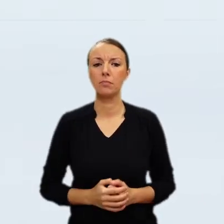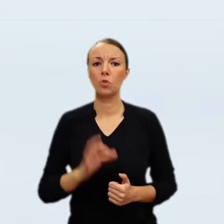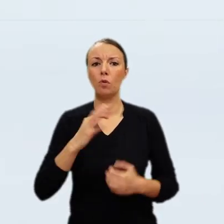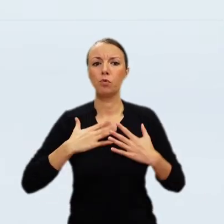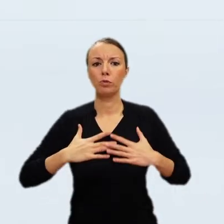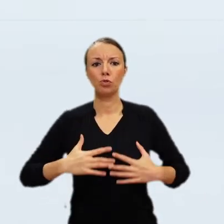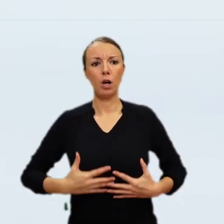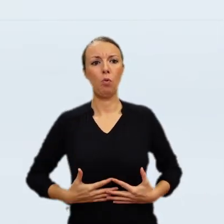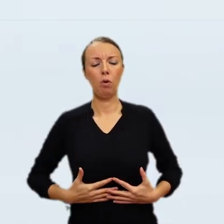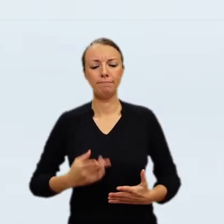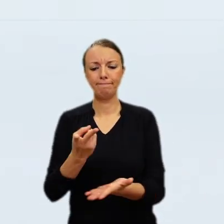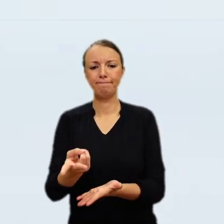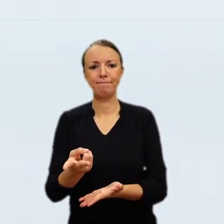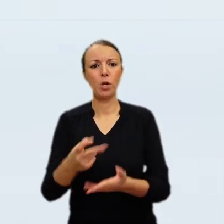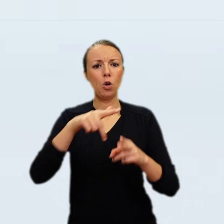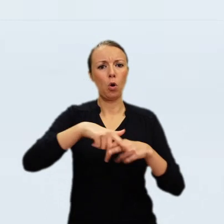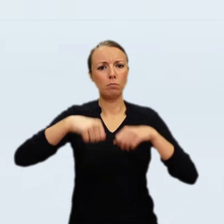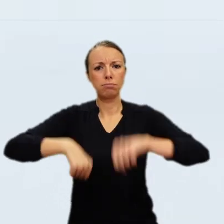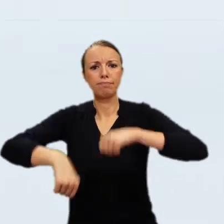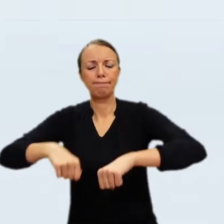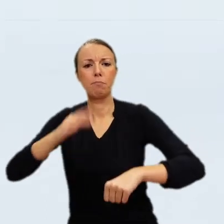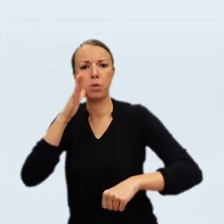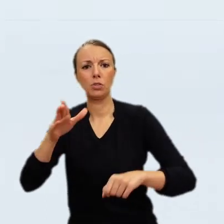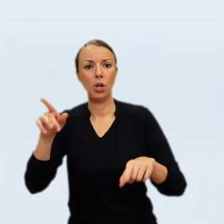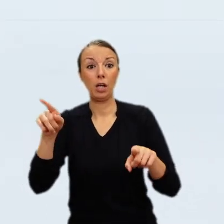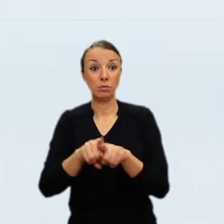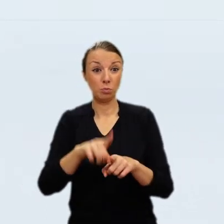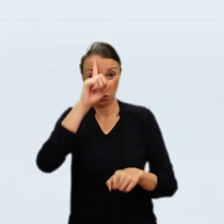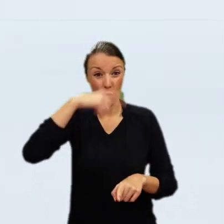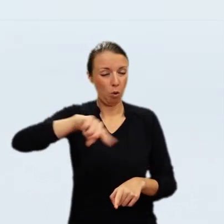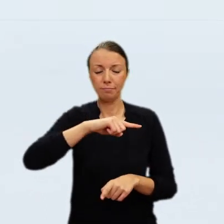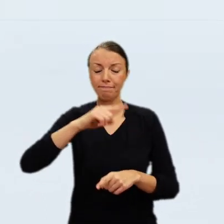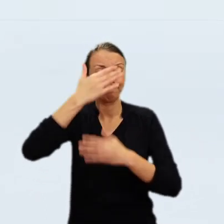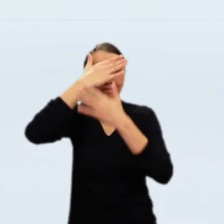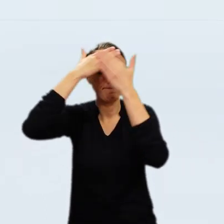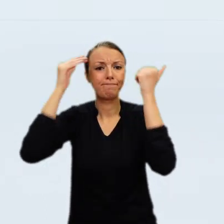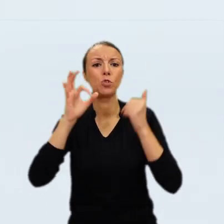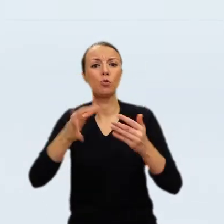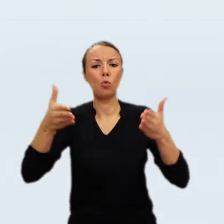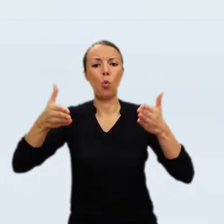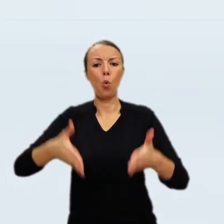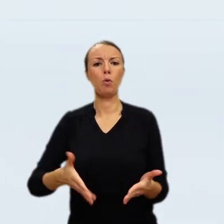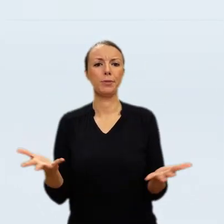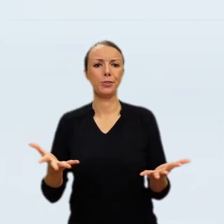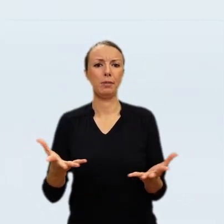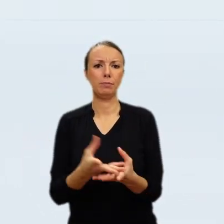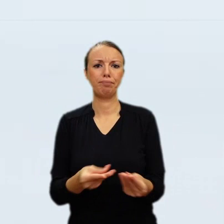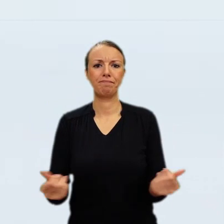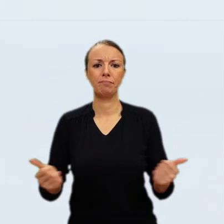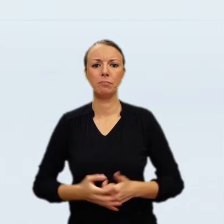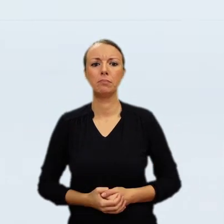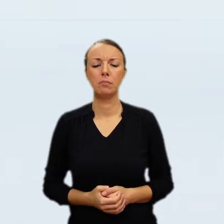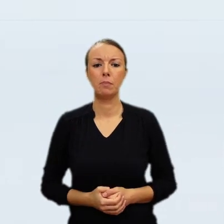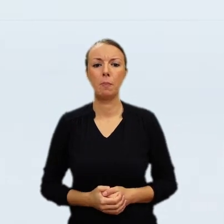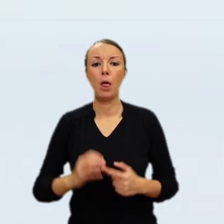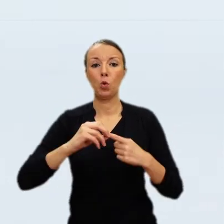During the second half of the 19th century, many images of Lisowczyk's Polish horsemen and Cossacks were inspired by the painting at Czików.